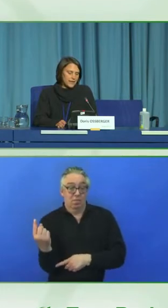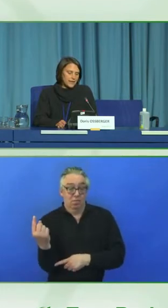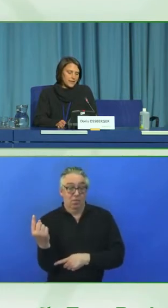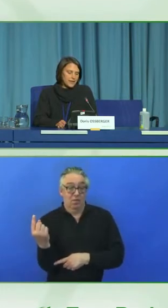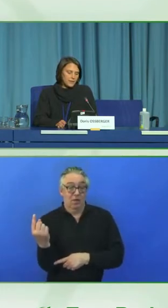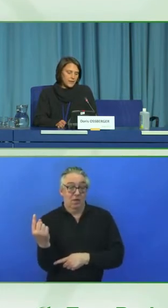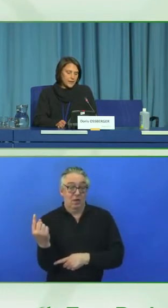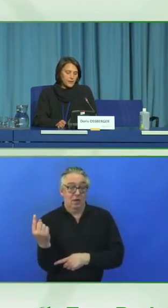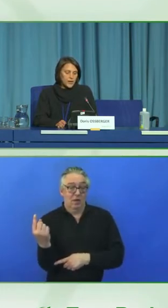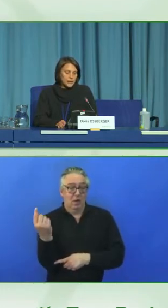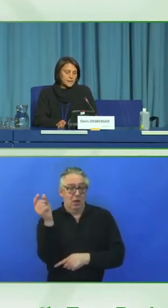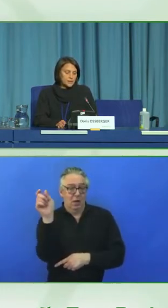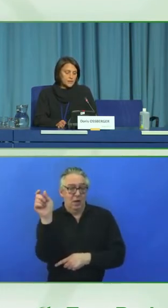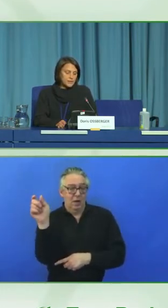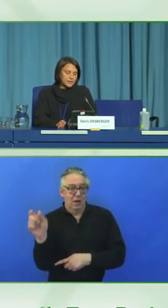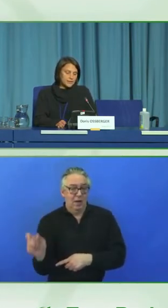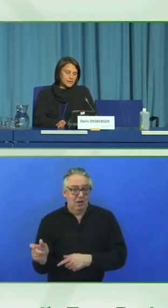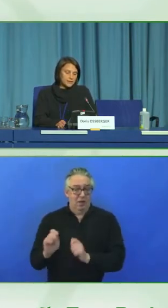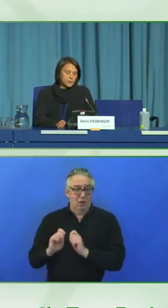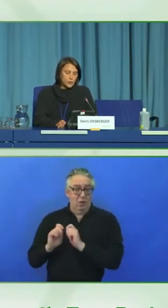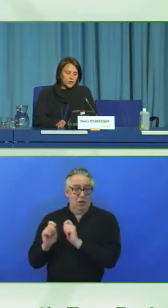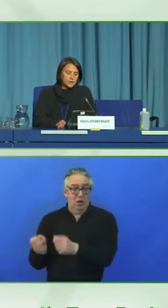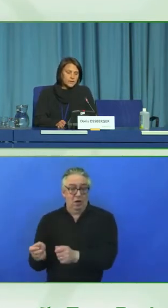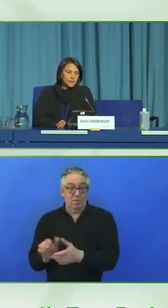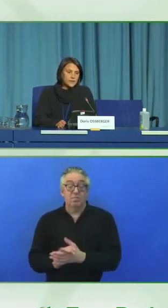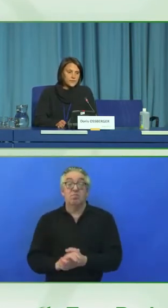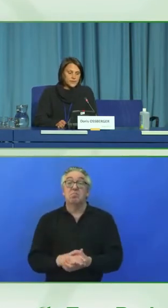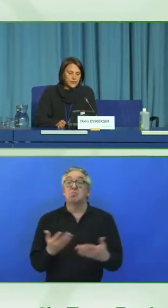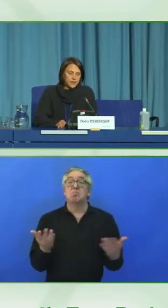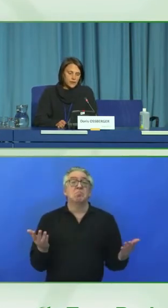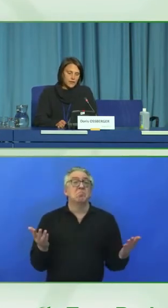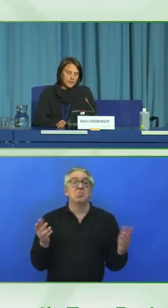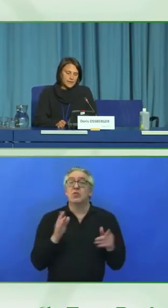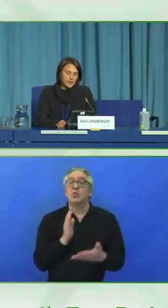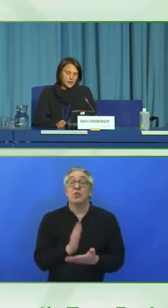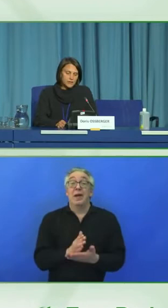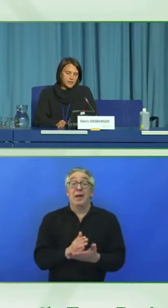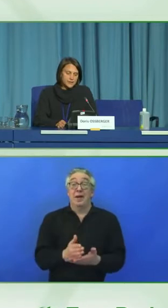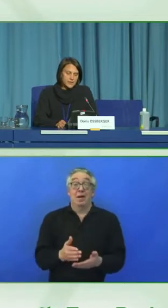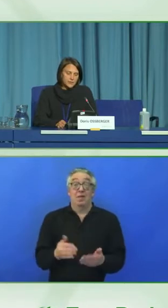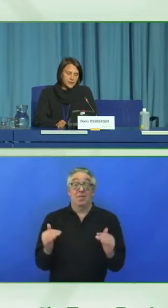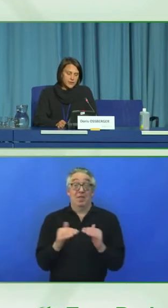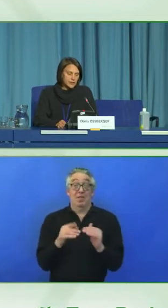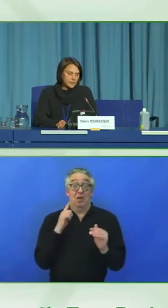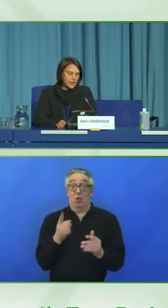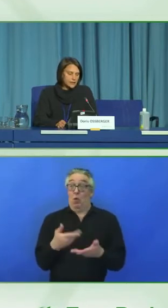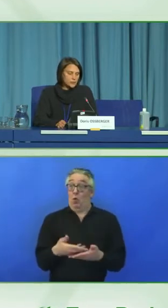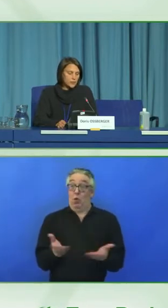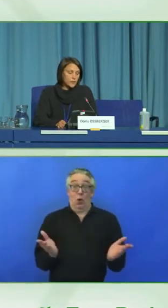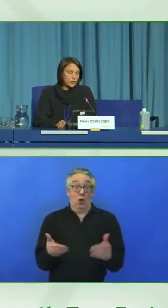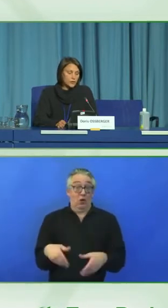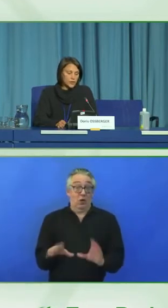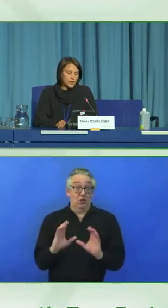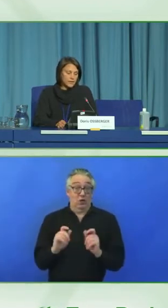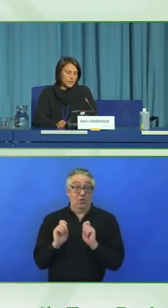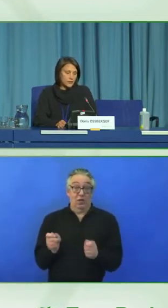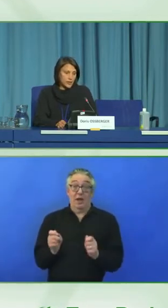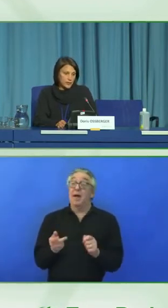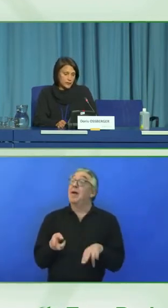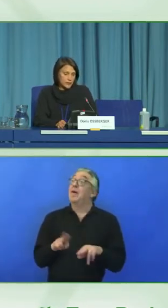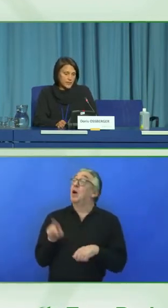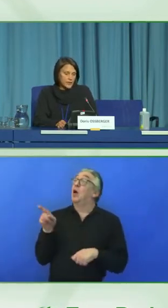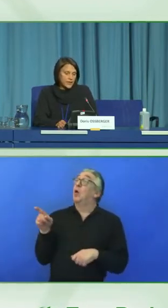Basically, the Fair for Alle Certificate is awarded if the organization successfully complies with the following